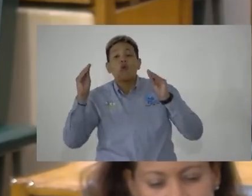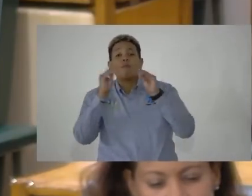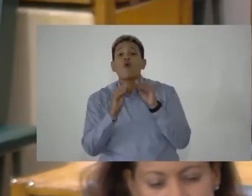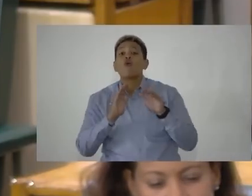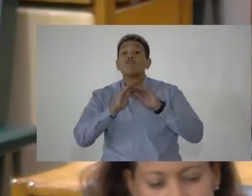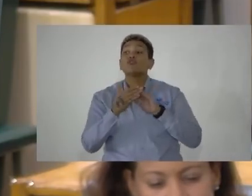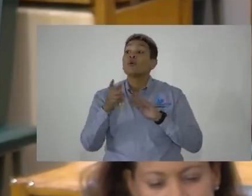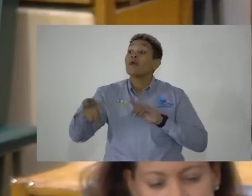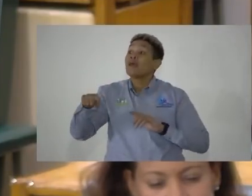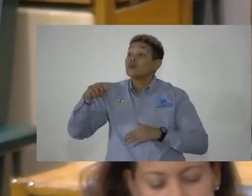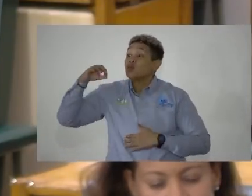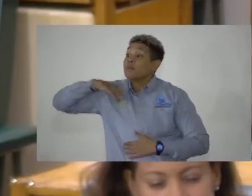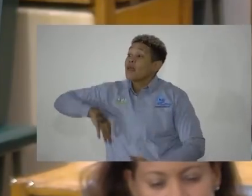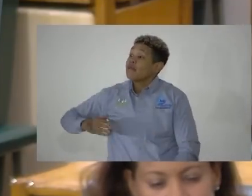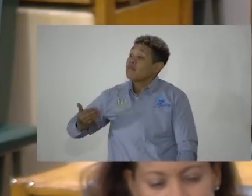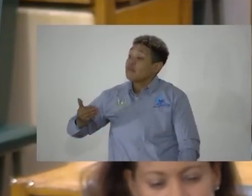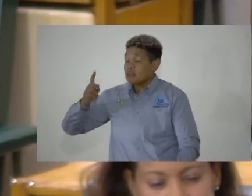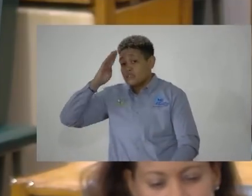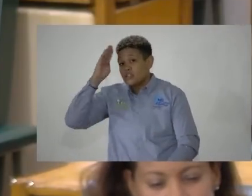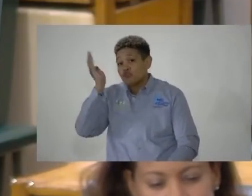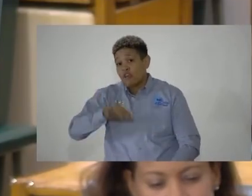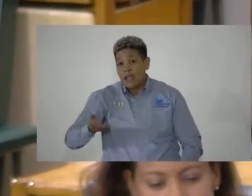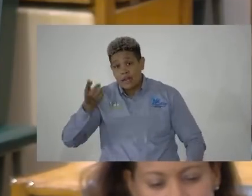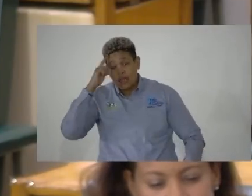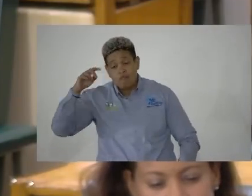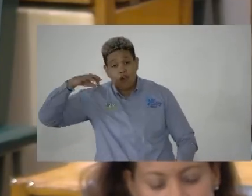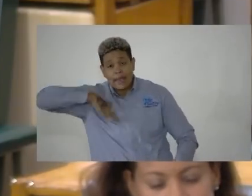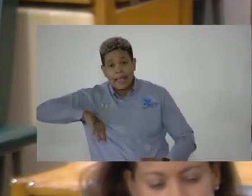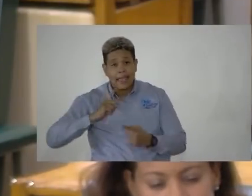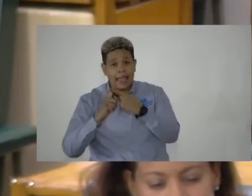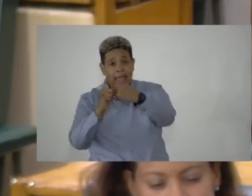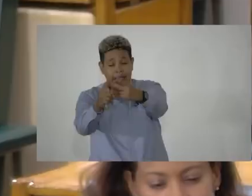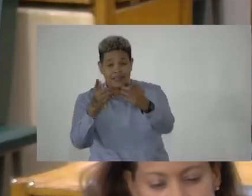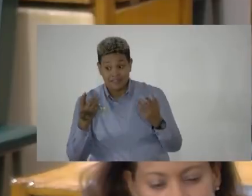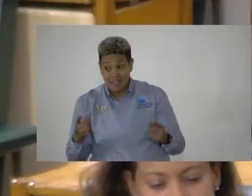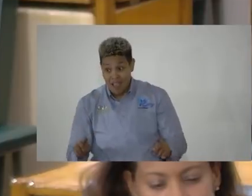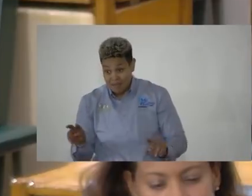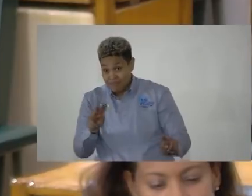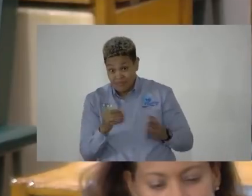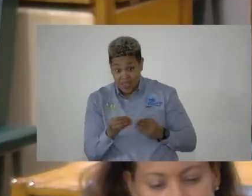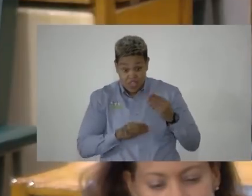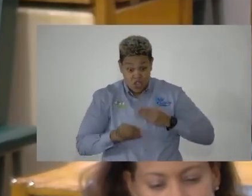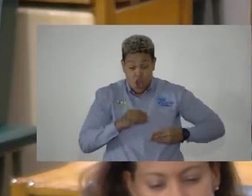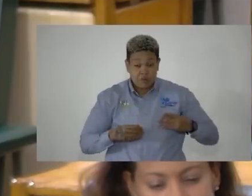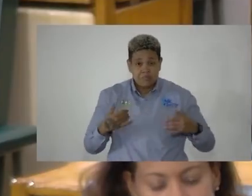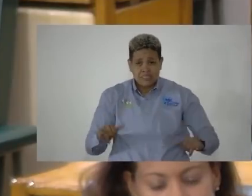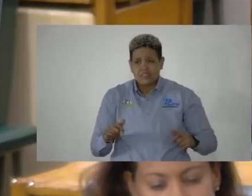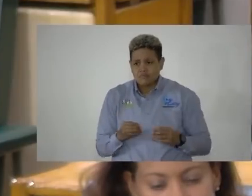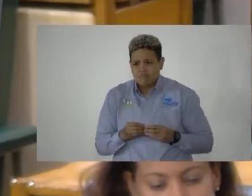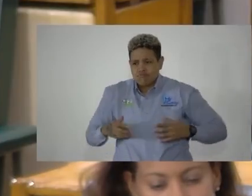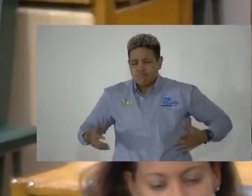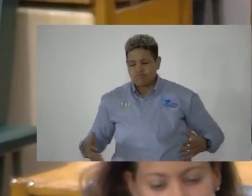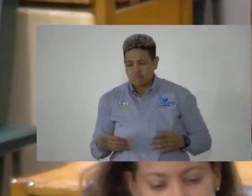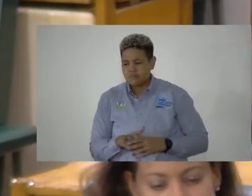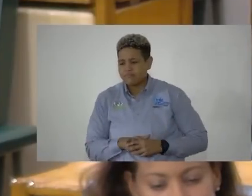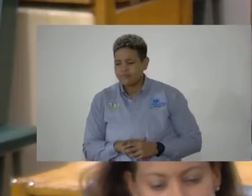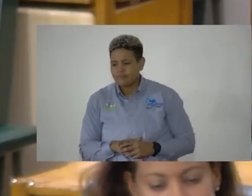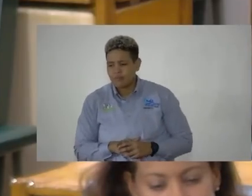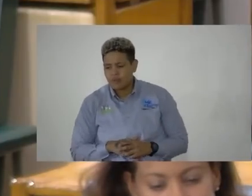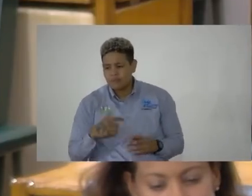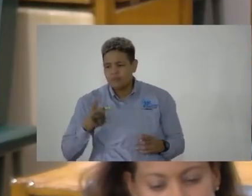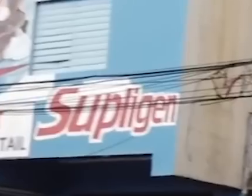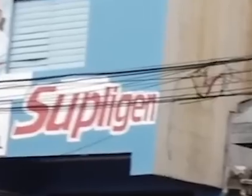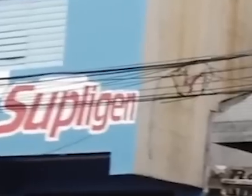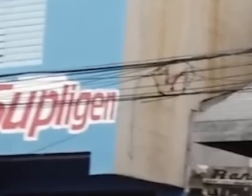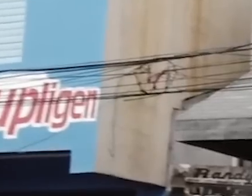Jamaican masses to benefit directly from gains being made as the economy continues to expand. He also noted